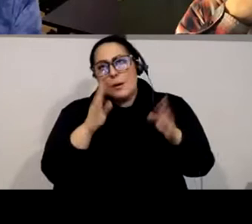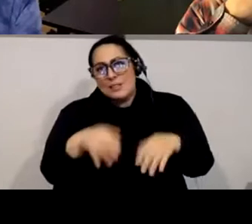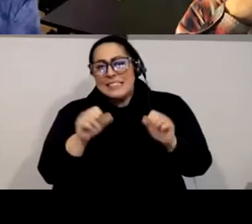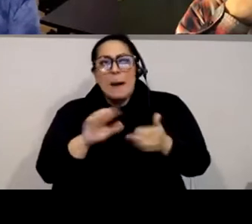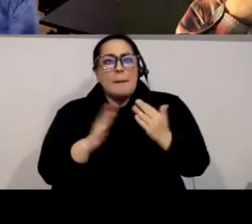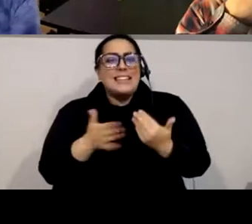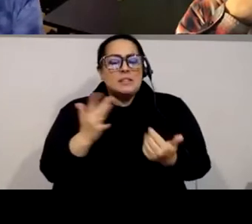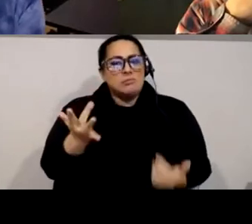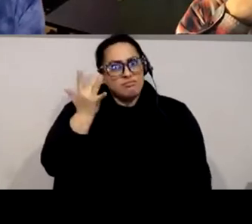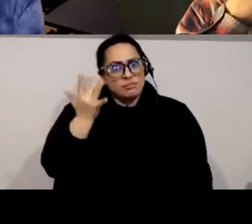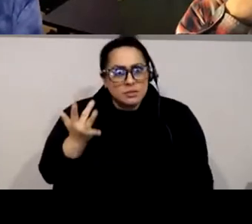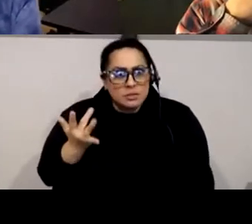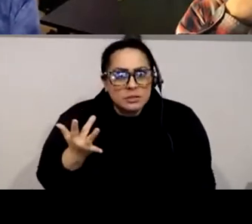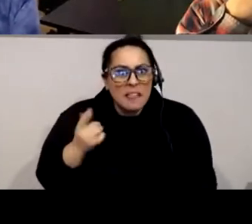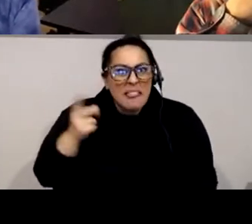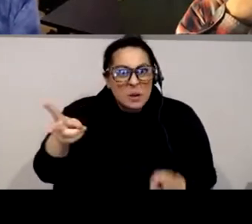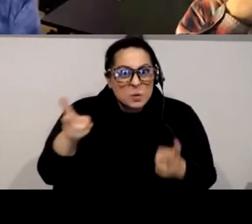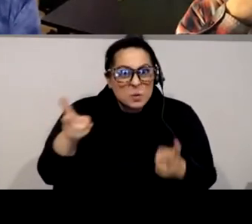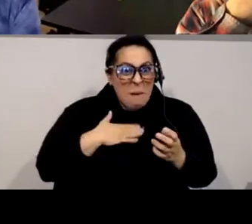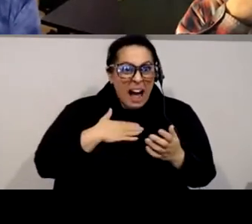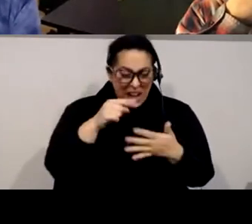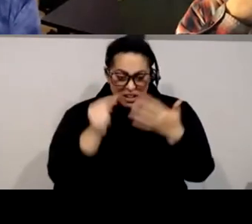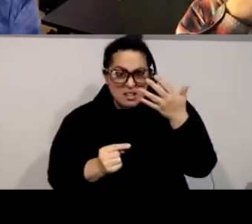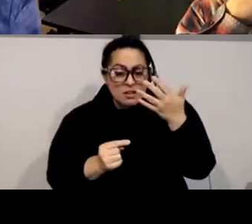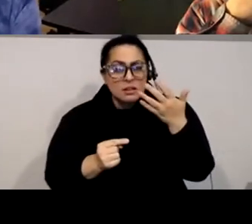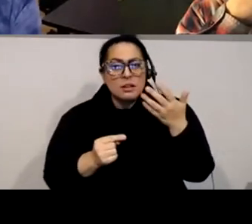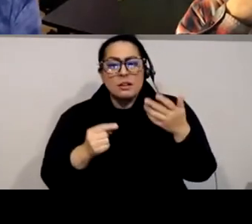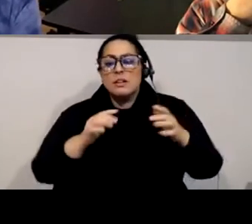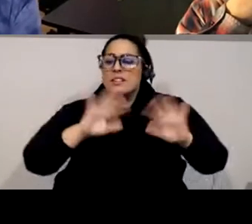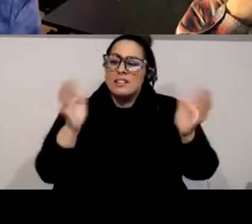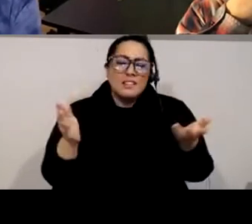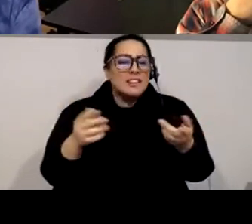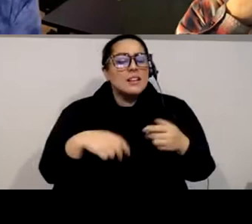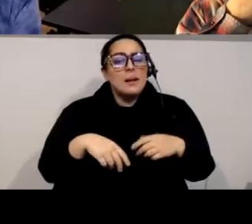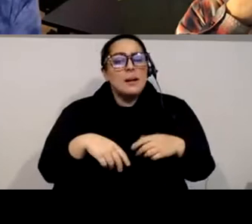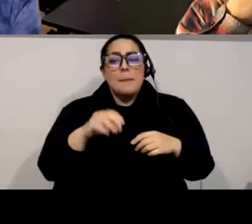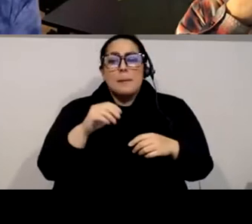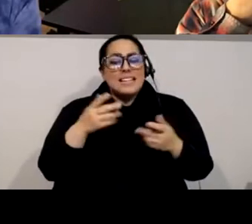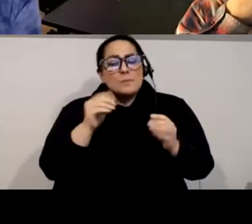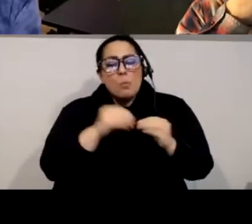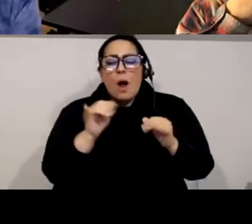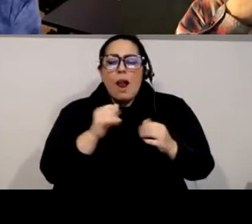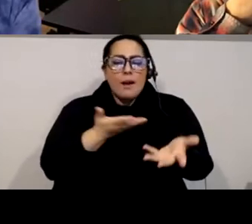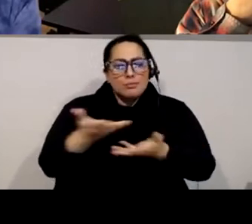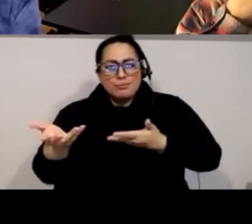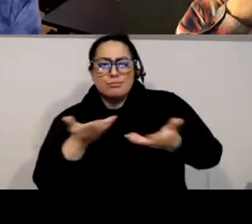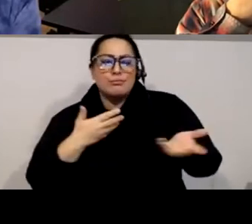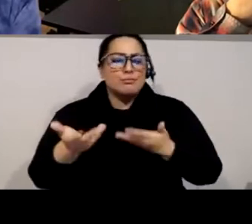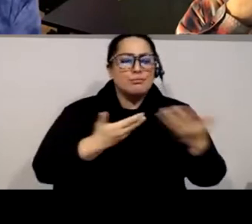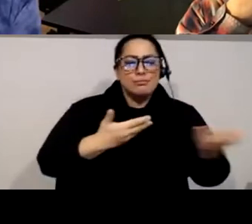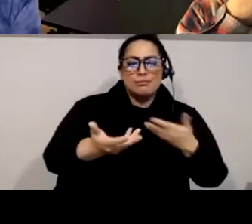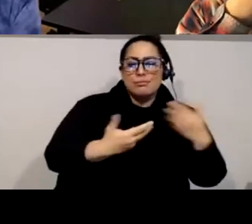you know they took x from us or what there's a there's a there's a dialogue and a conversation that's happening